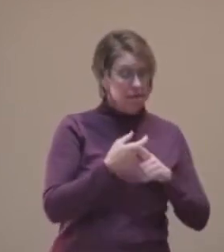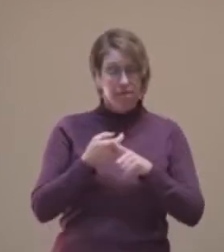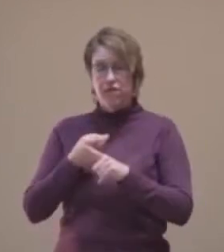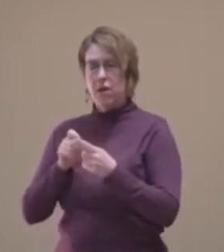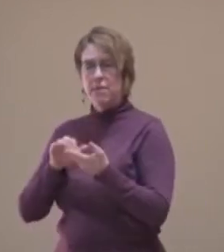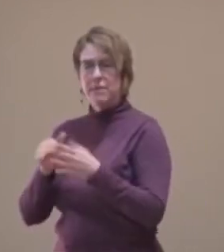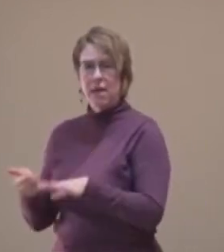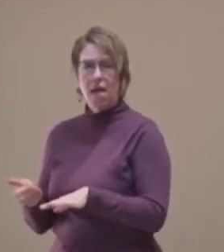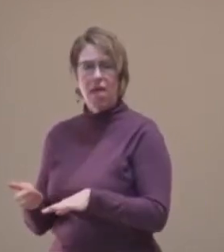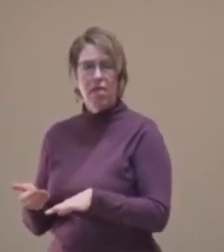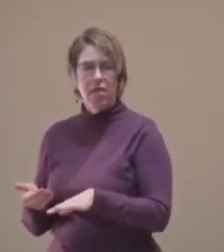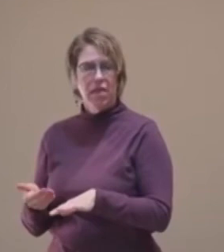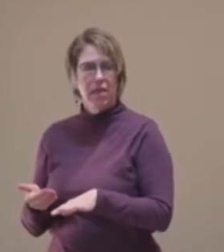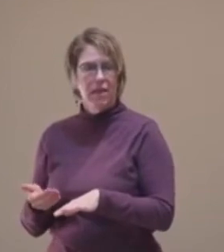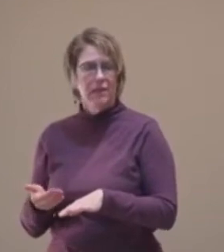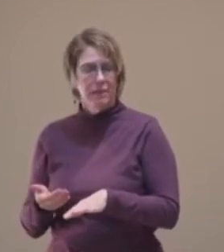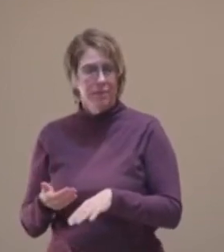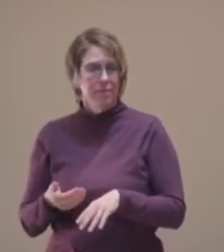enfleshed.